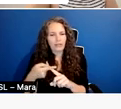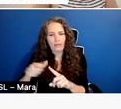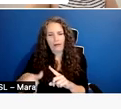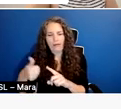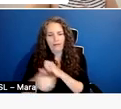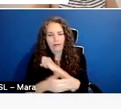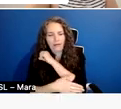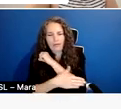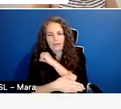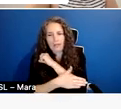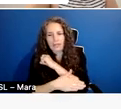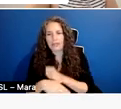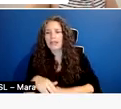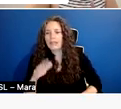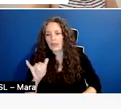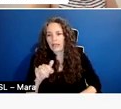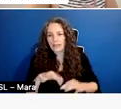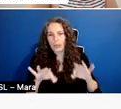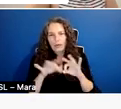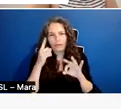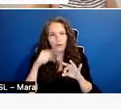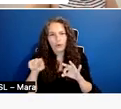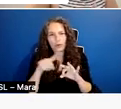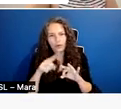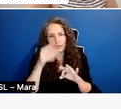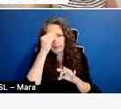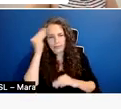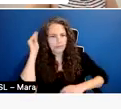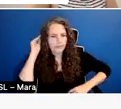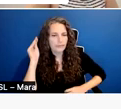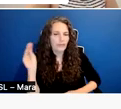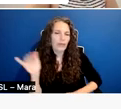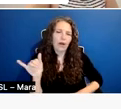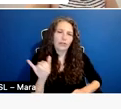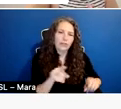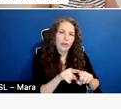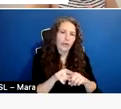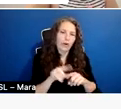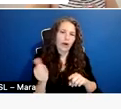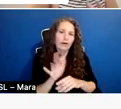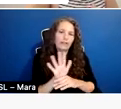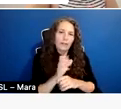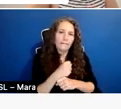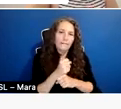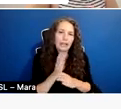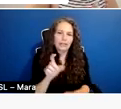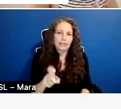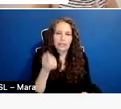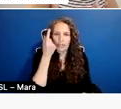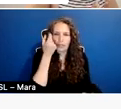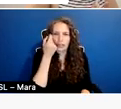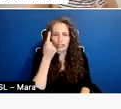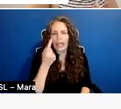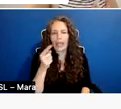Um, so this is especially pertinent to you, but it's also pertinent to US based filmmakers. So you understand a little bit,